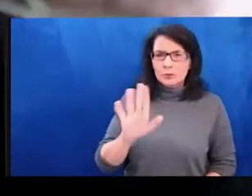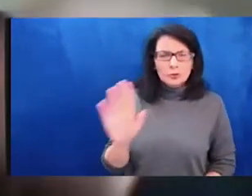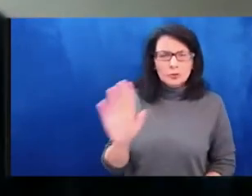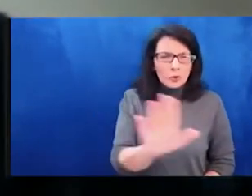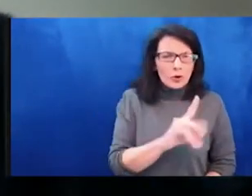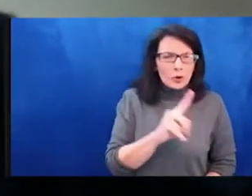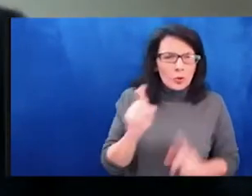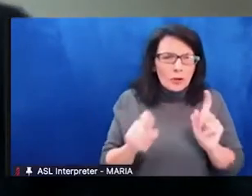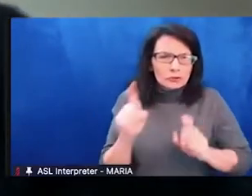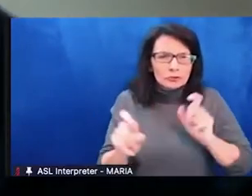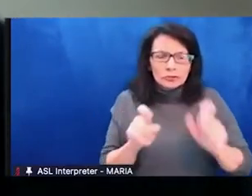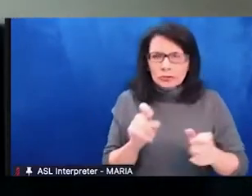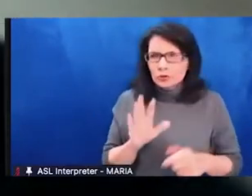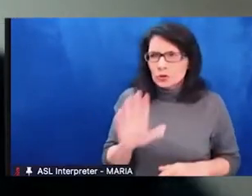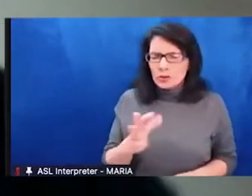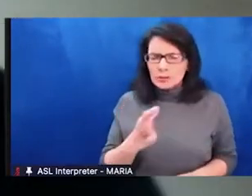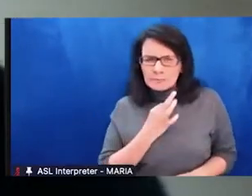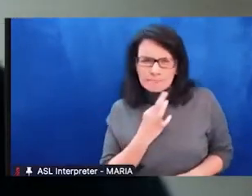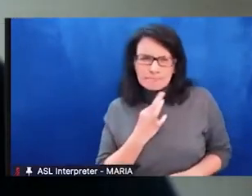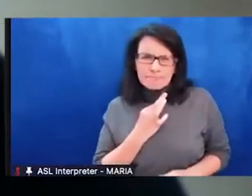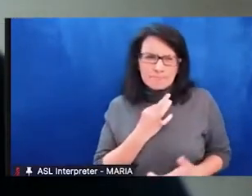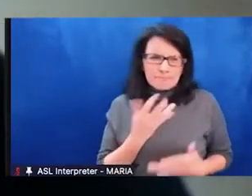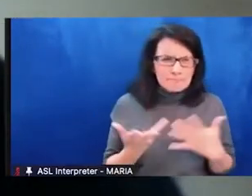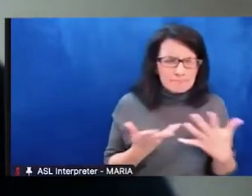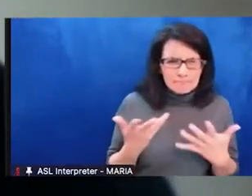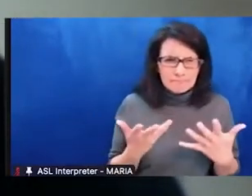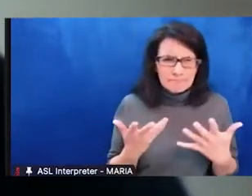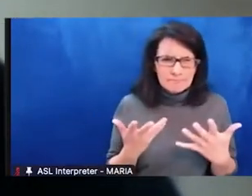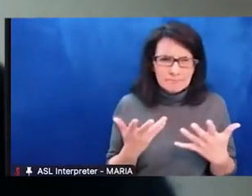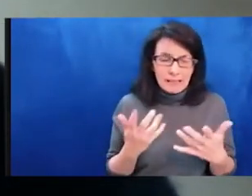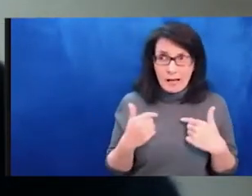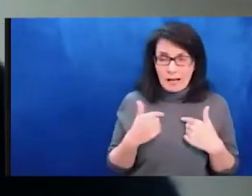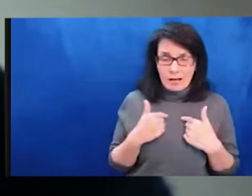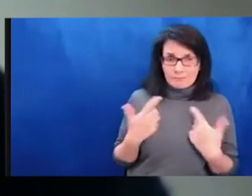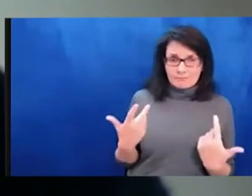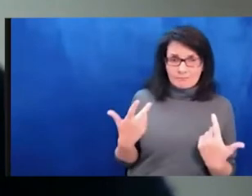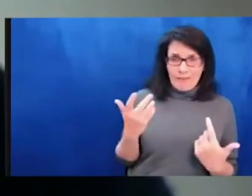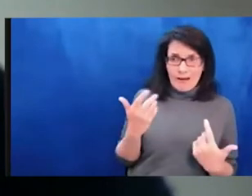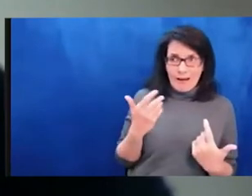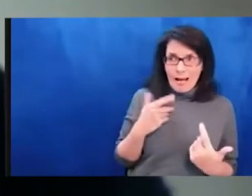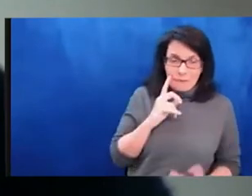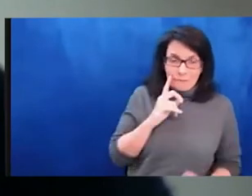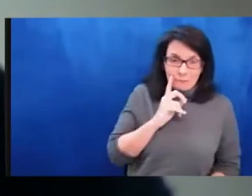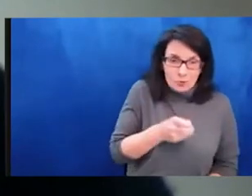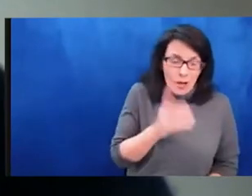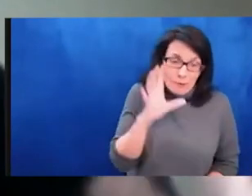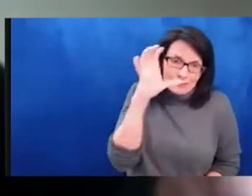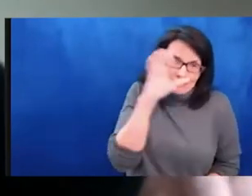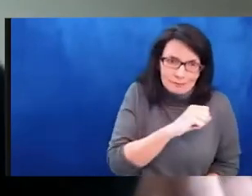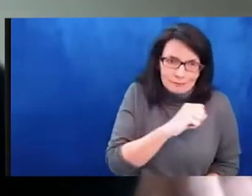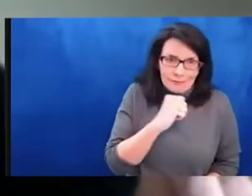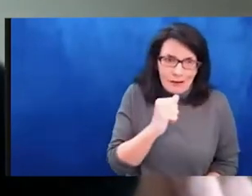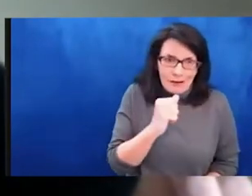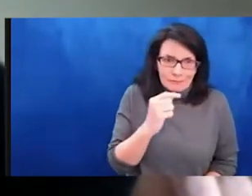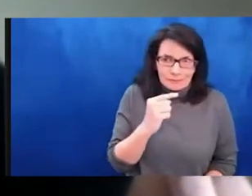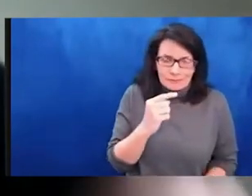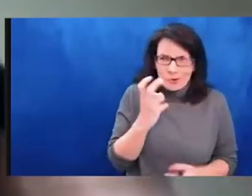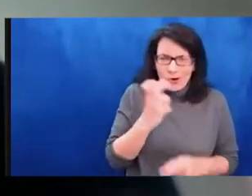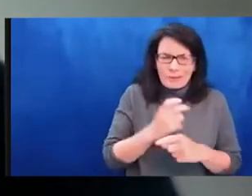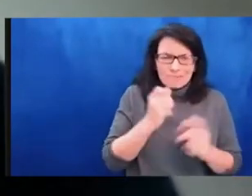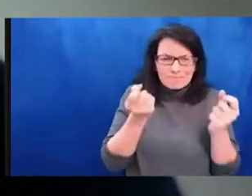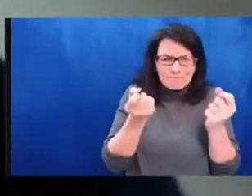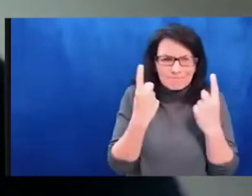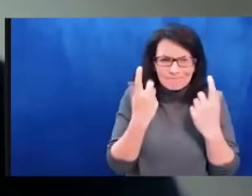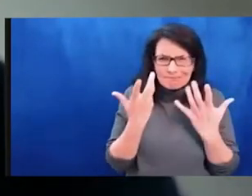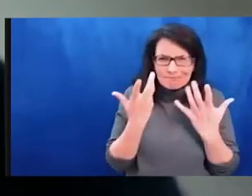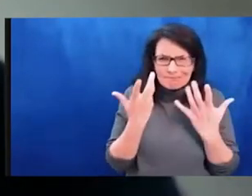different places, I think the way for us to best connect is also for, through